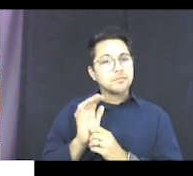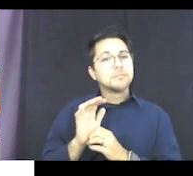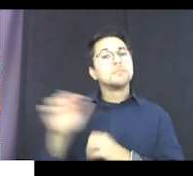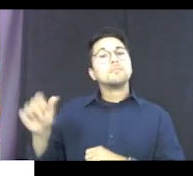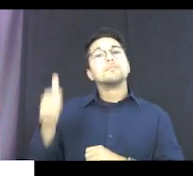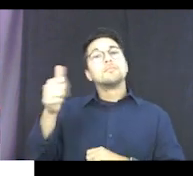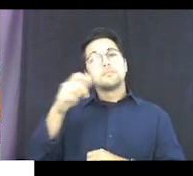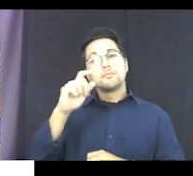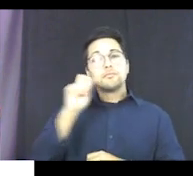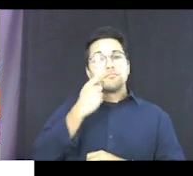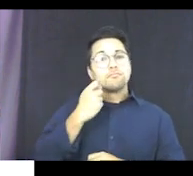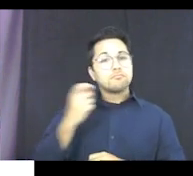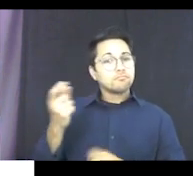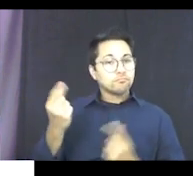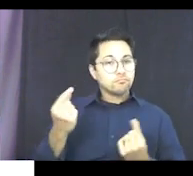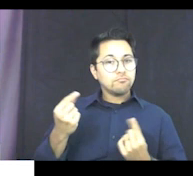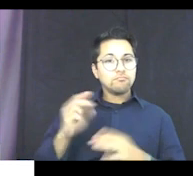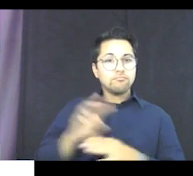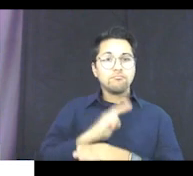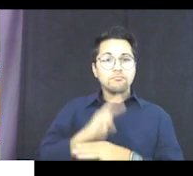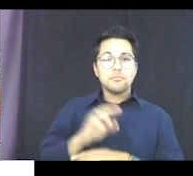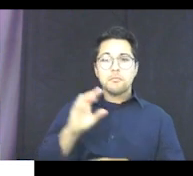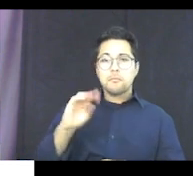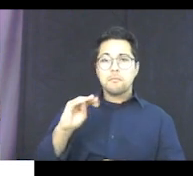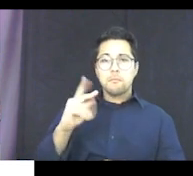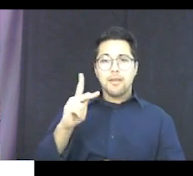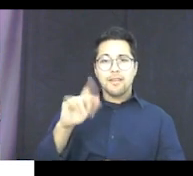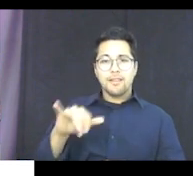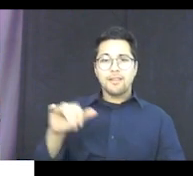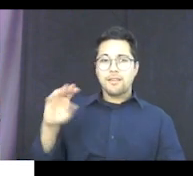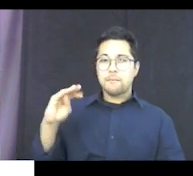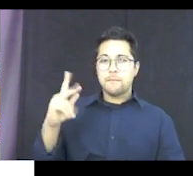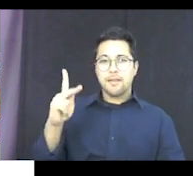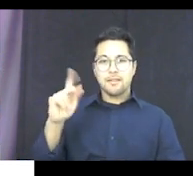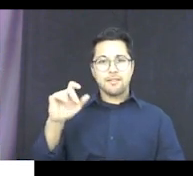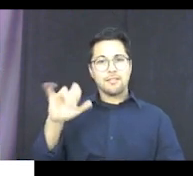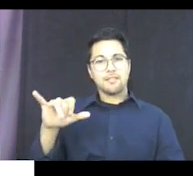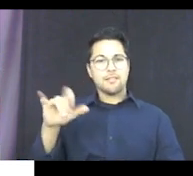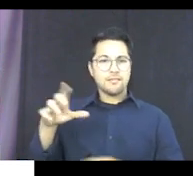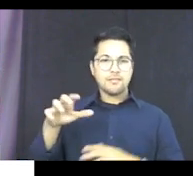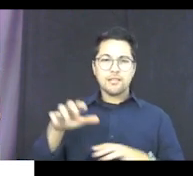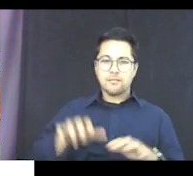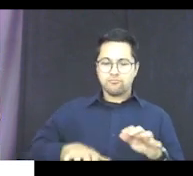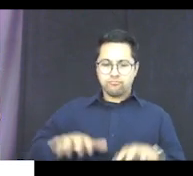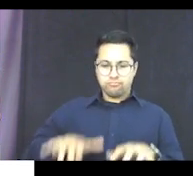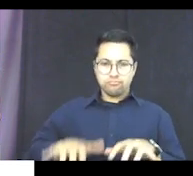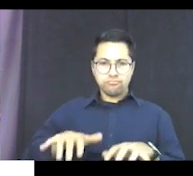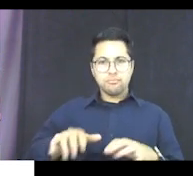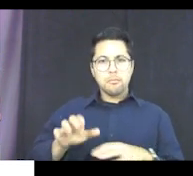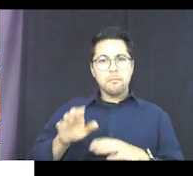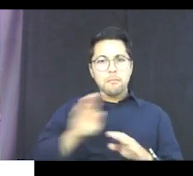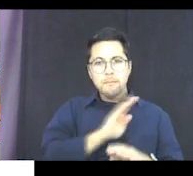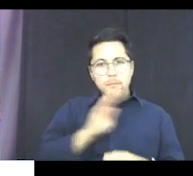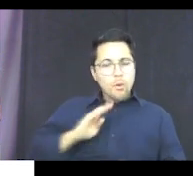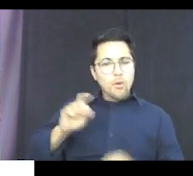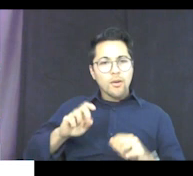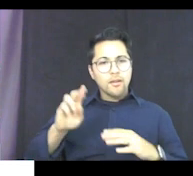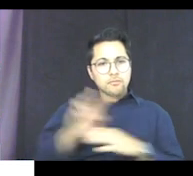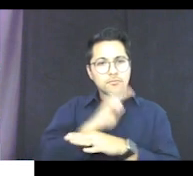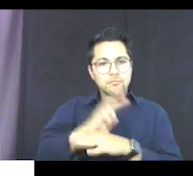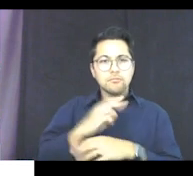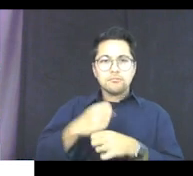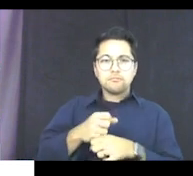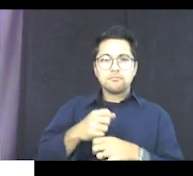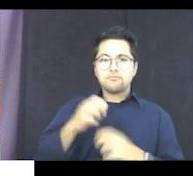Another really cool thing to use is a Makey Makey. This is essentially a circuit board that lets you make unique instruments.